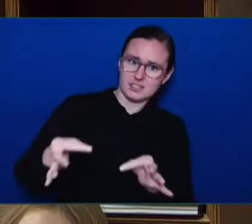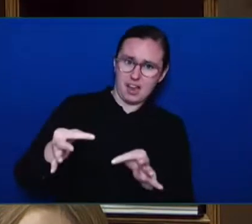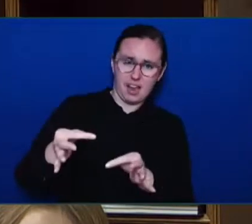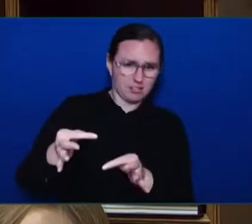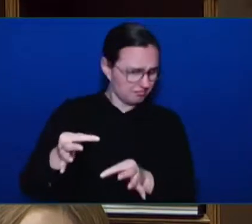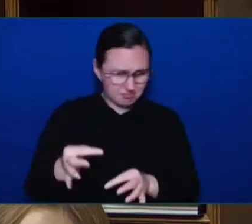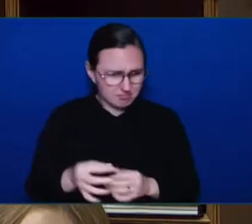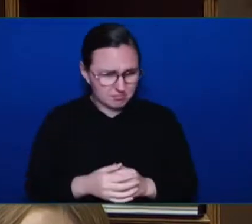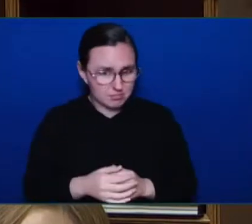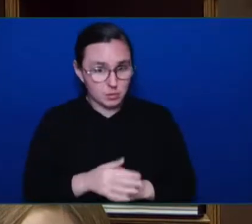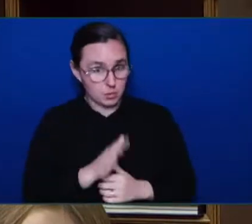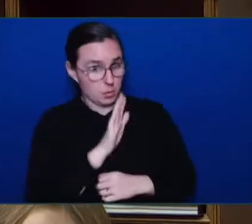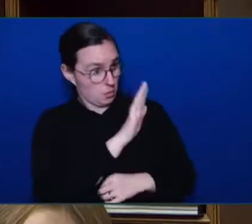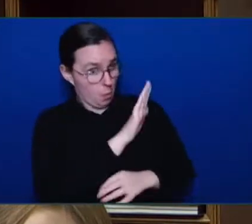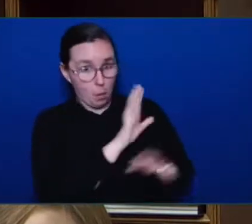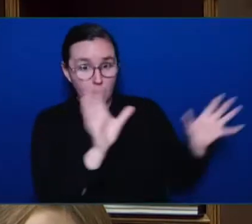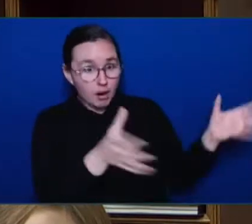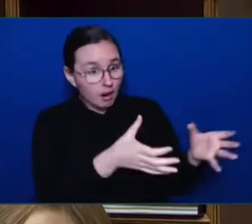Thank Mr.